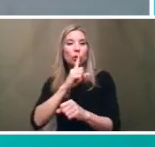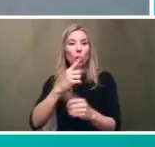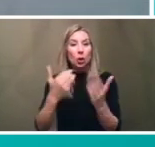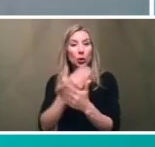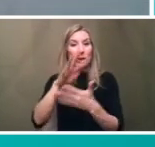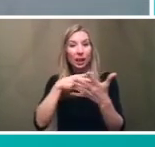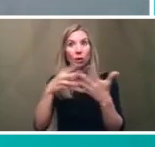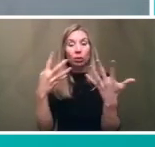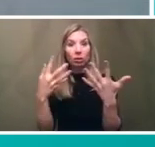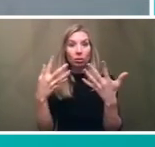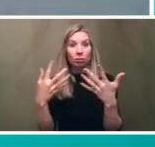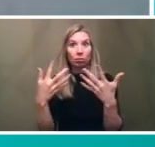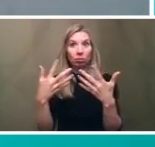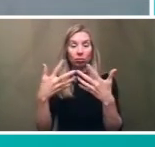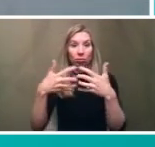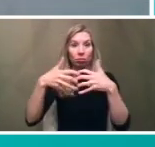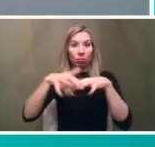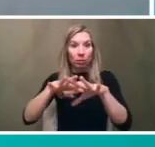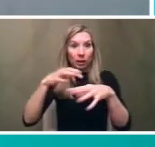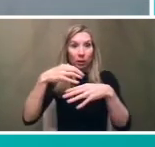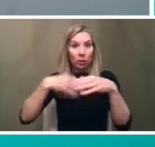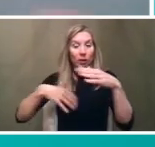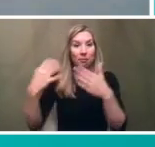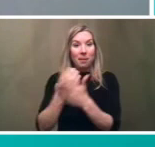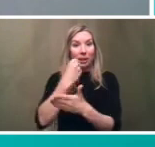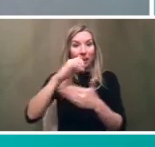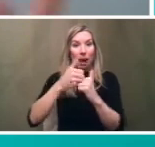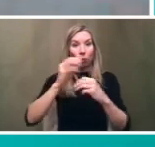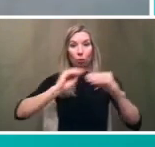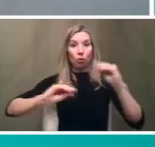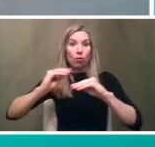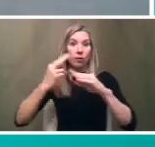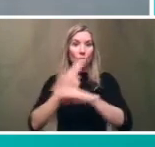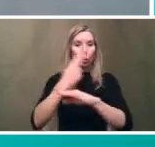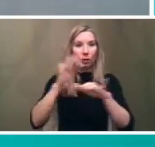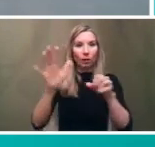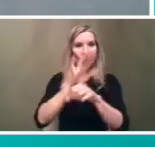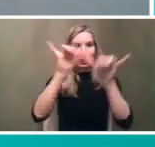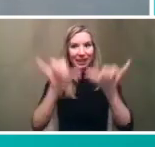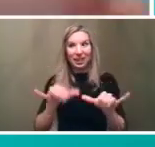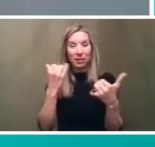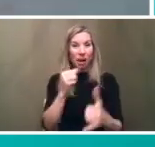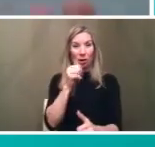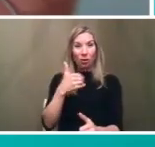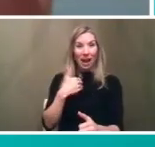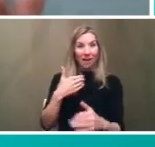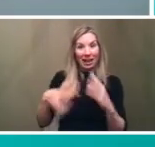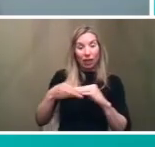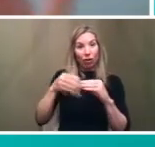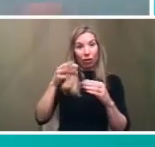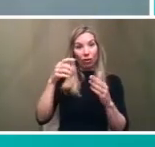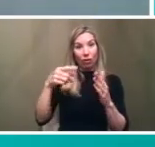alignment to maximize the ability to move throughout the system um because now we now that we don't have an additional fee for transfer and we really want to